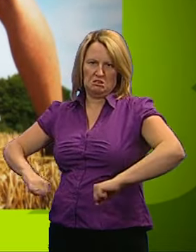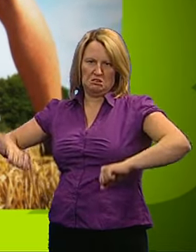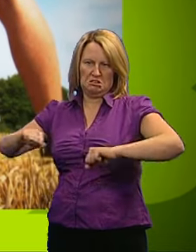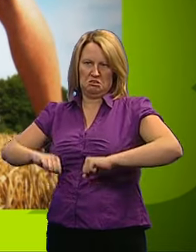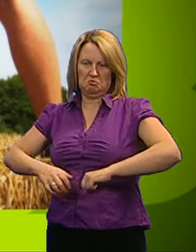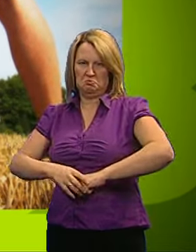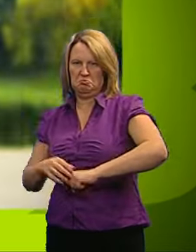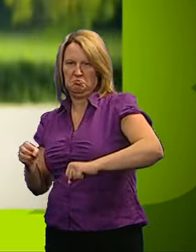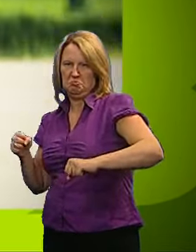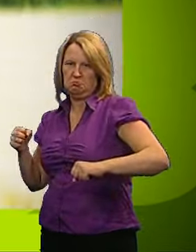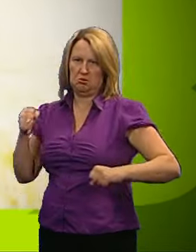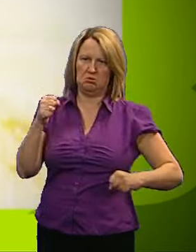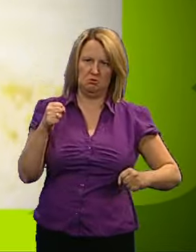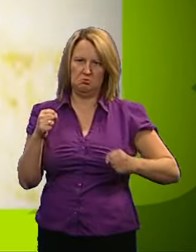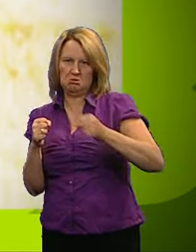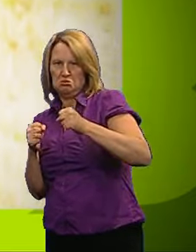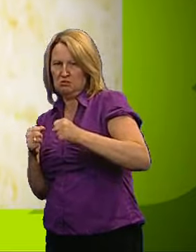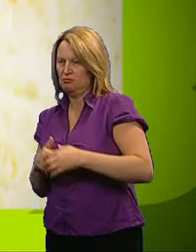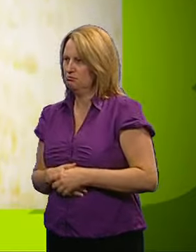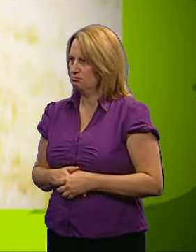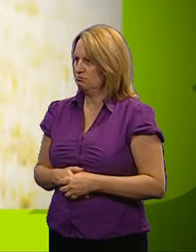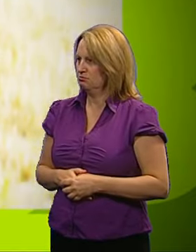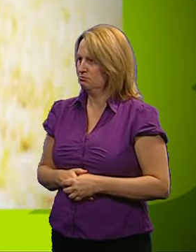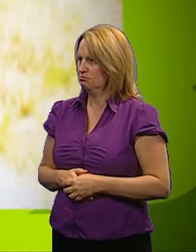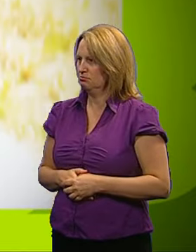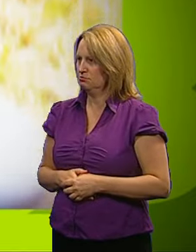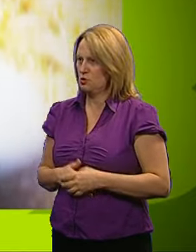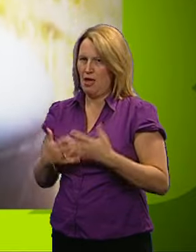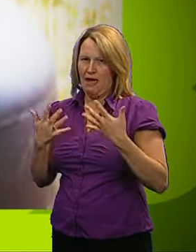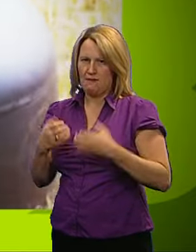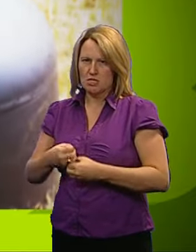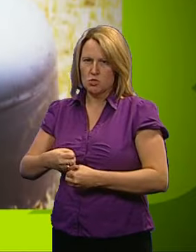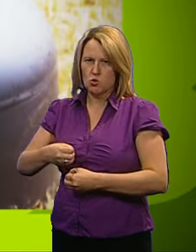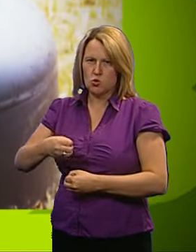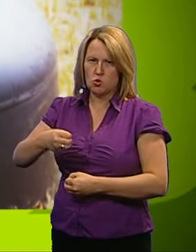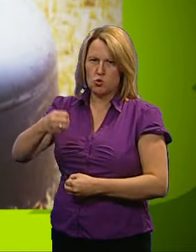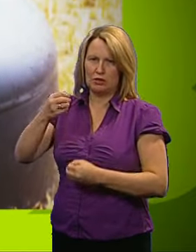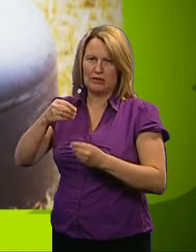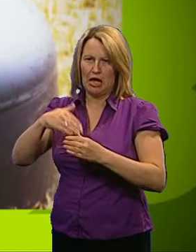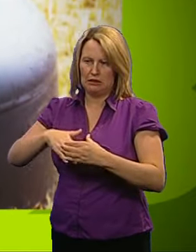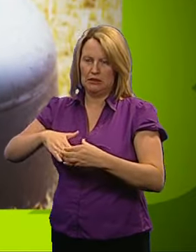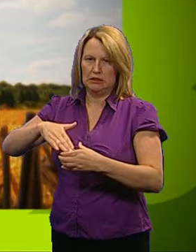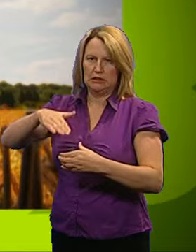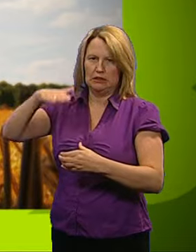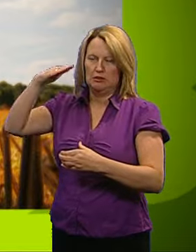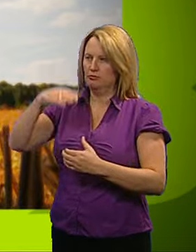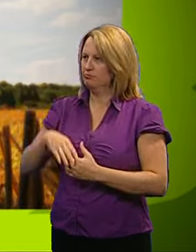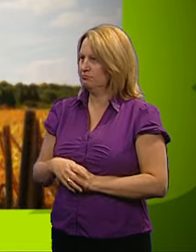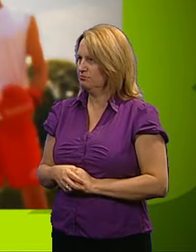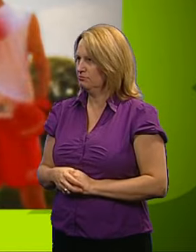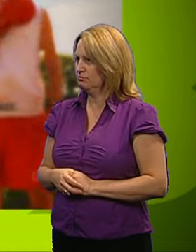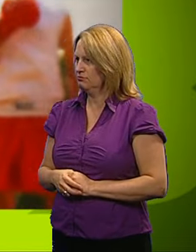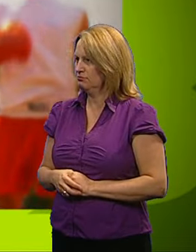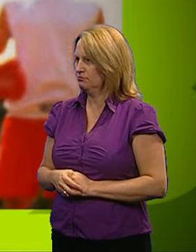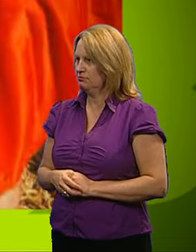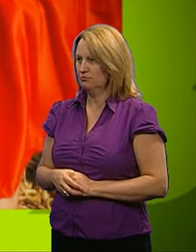the inanimate object better known as a freestanding punchback, the base of which is heavily weighted down with 100 kilograms of sand. The